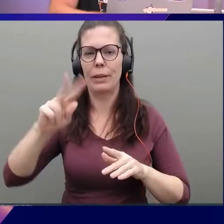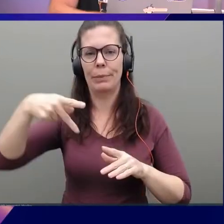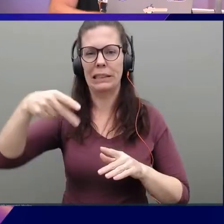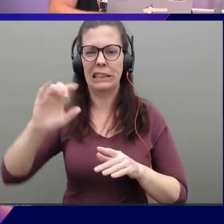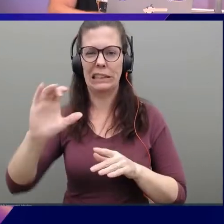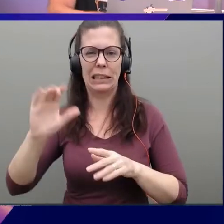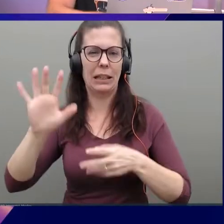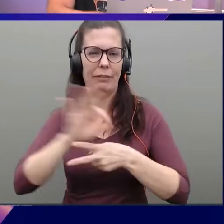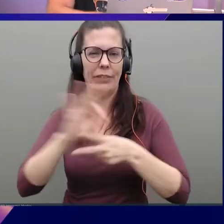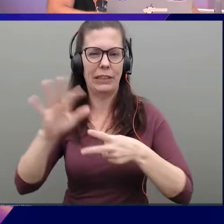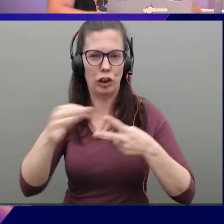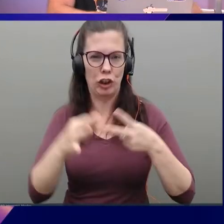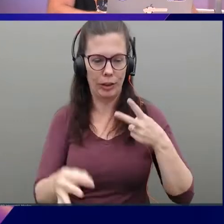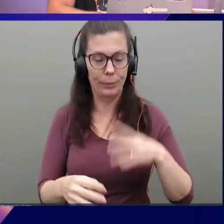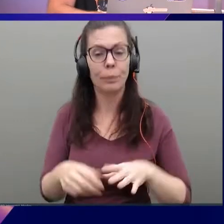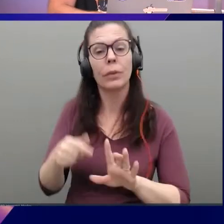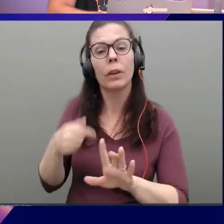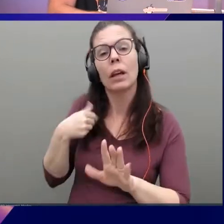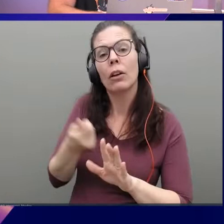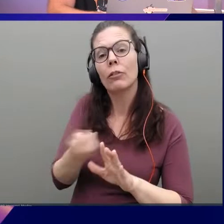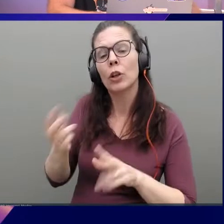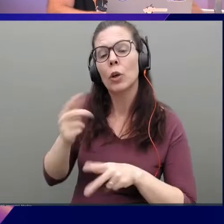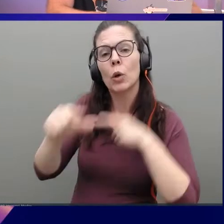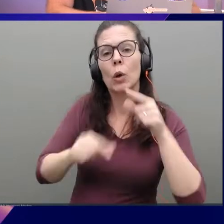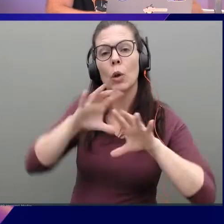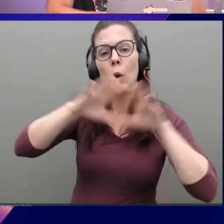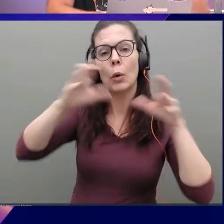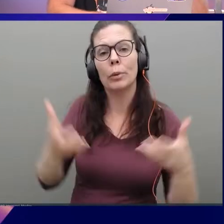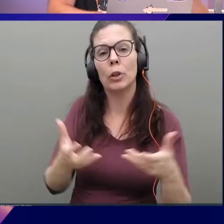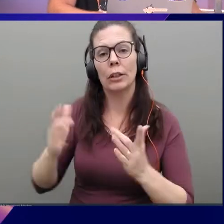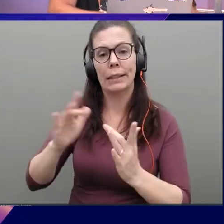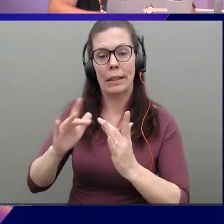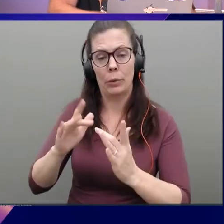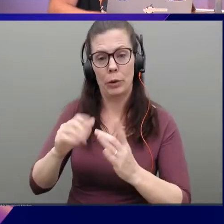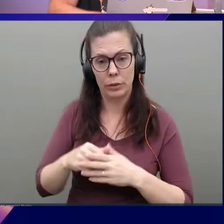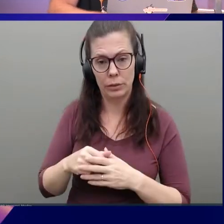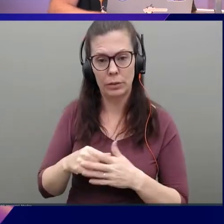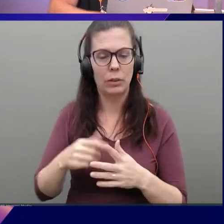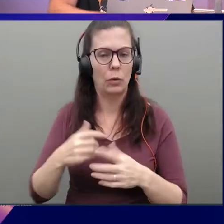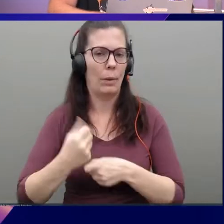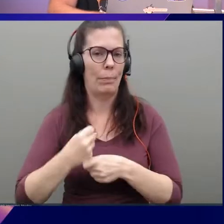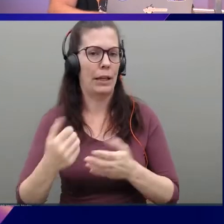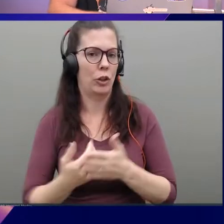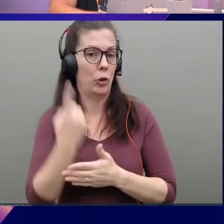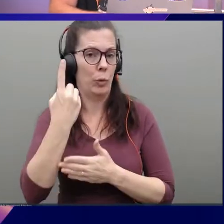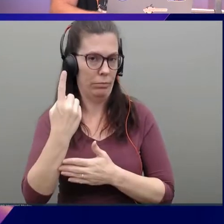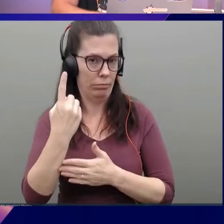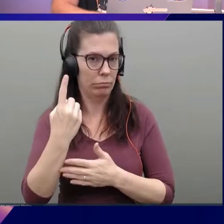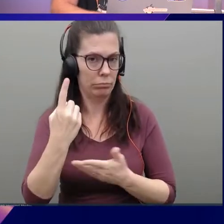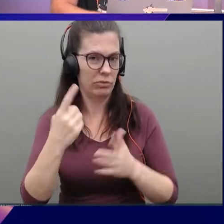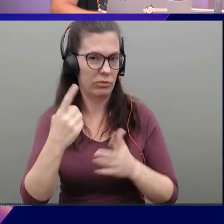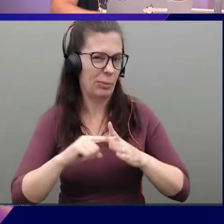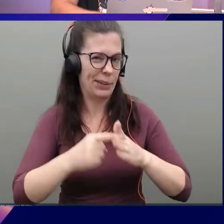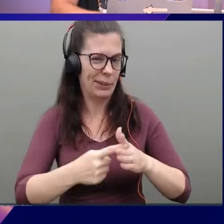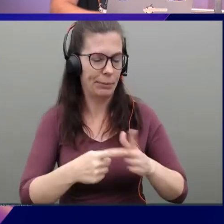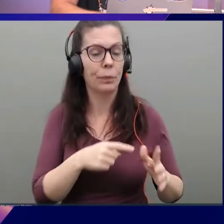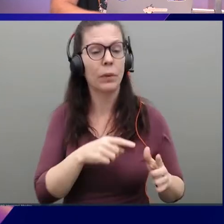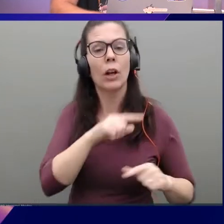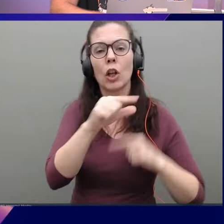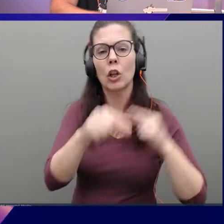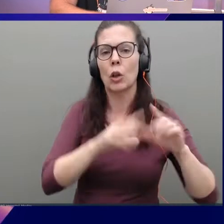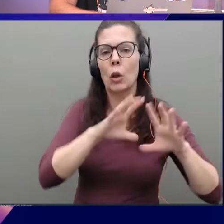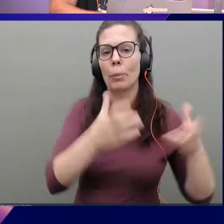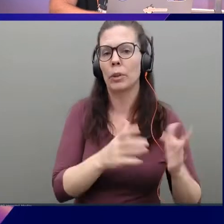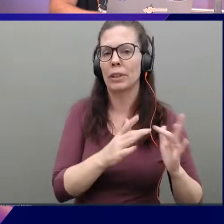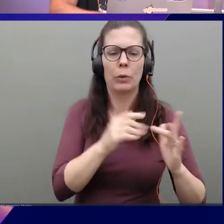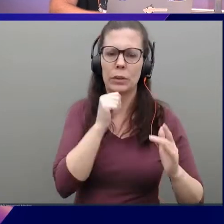So here I've got a couple global networks. We're going to create a new one from scratch. And so the global network is not a new concept. We